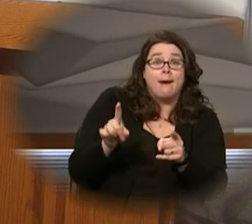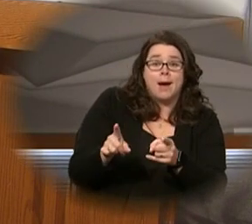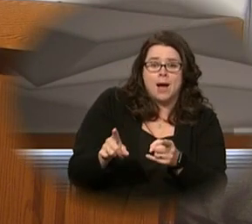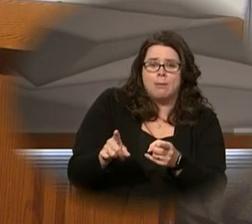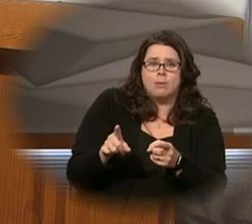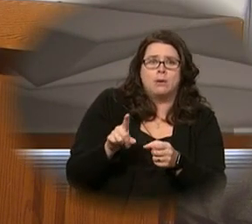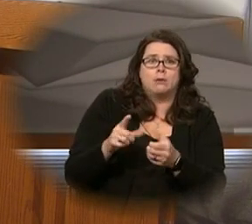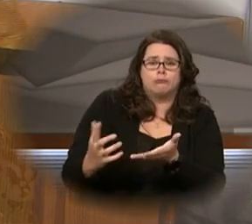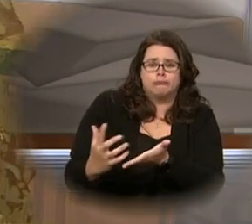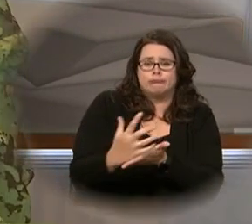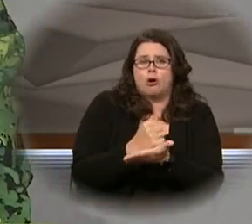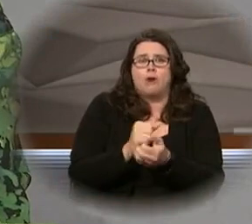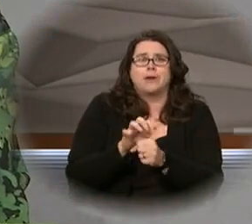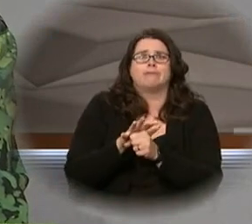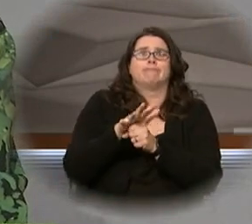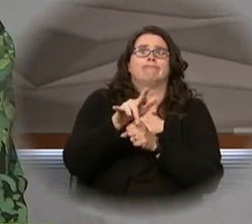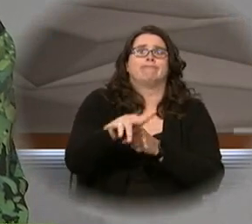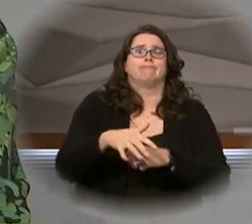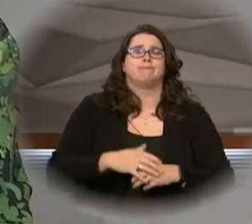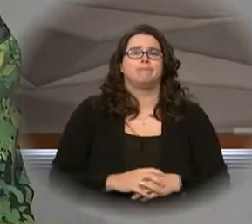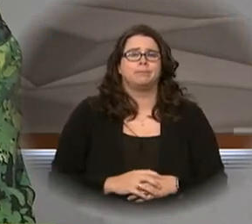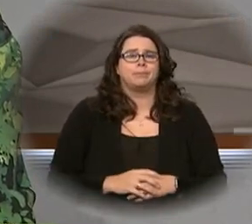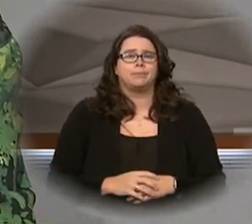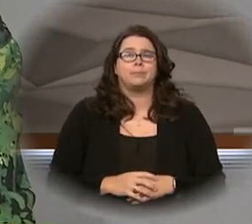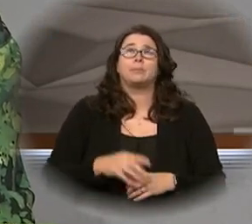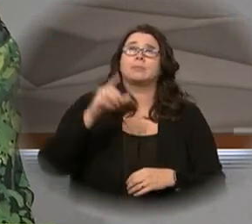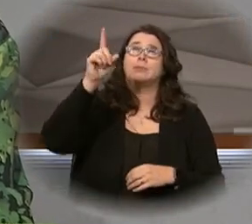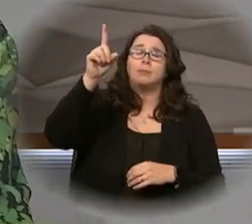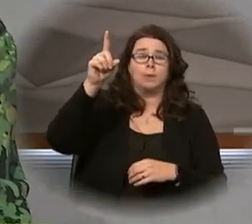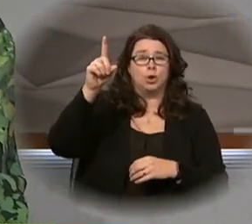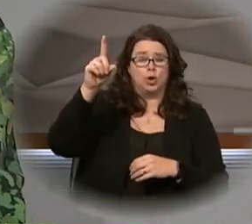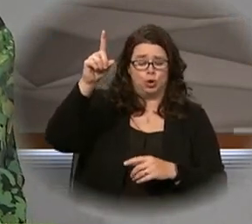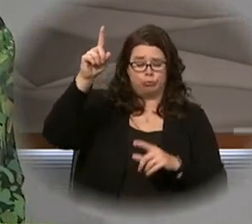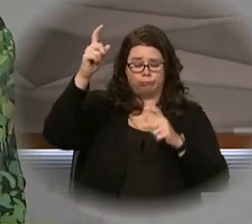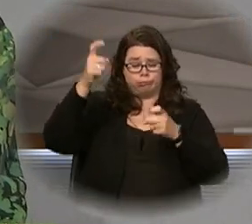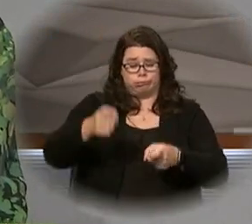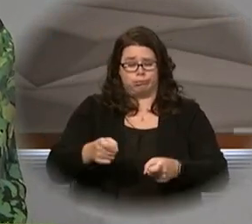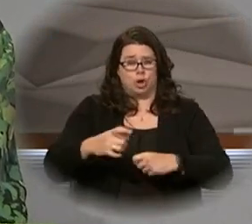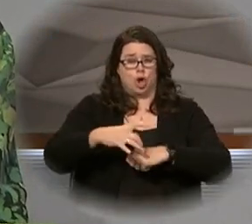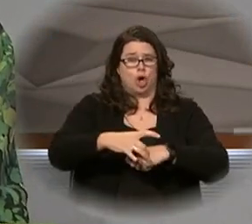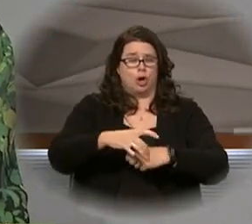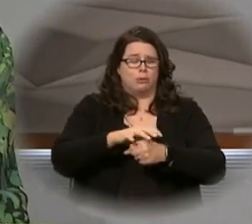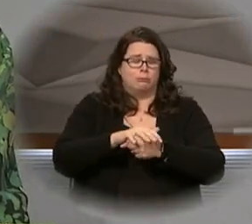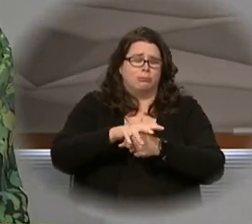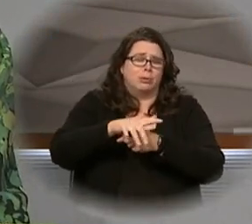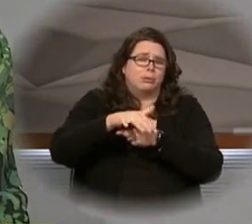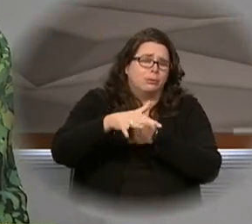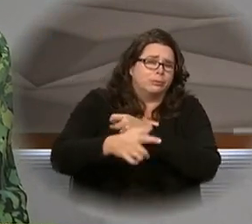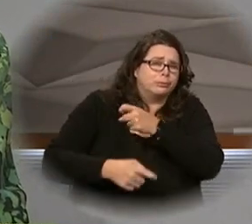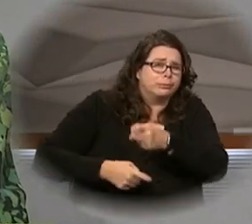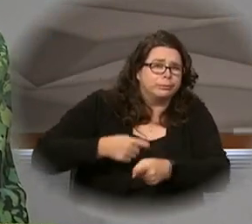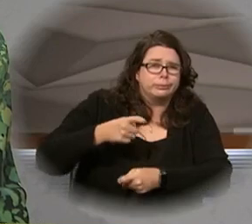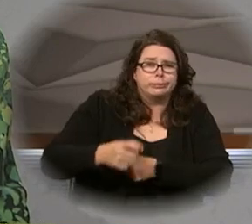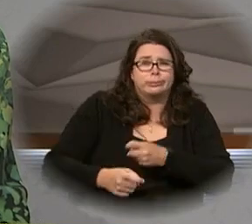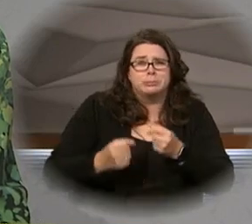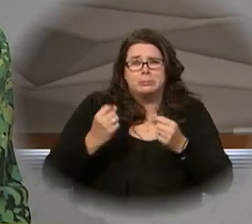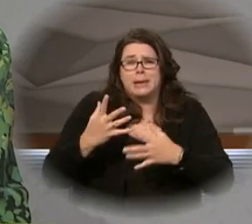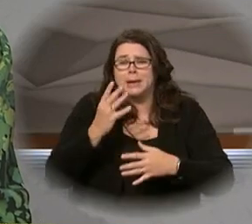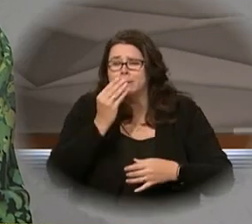harvest harvest you have crowned the earth with your harvest and your paths overflow with rich harvest